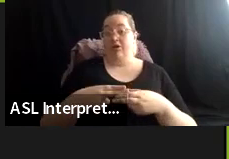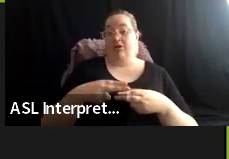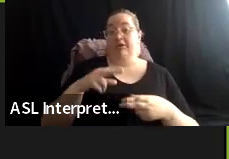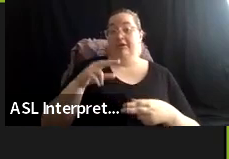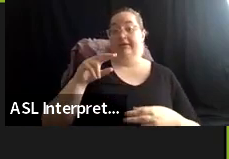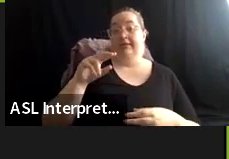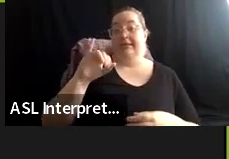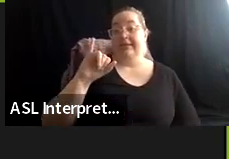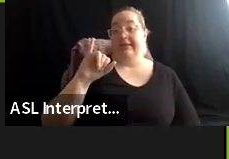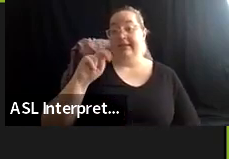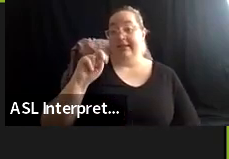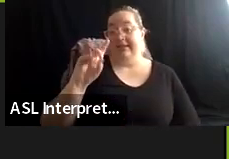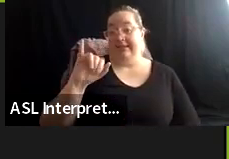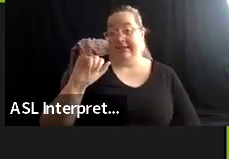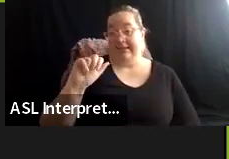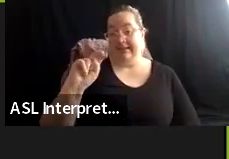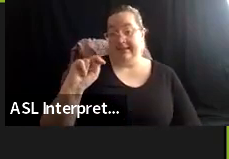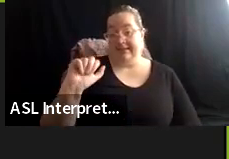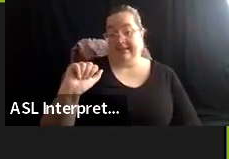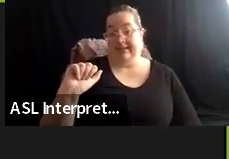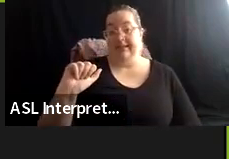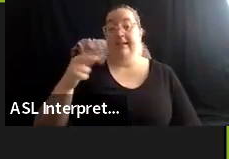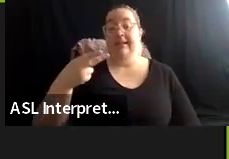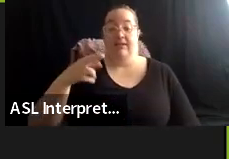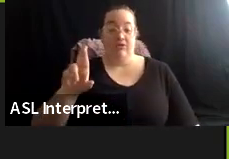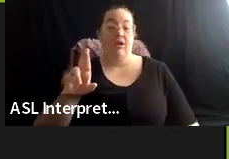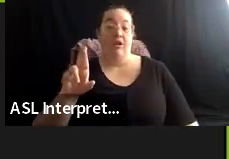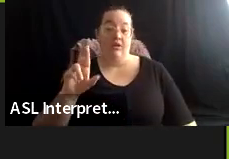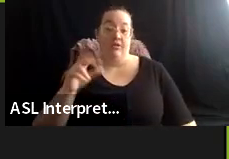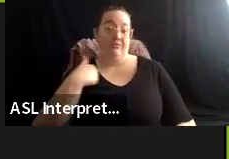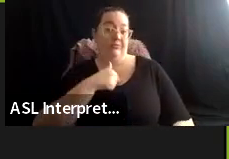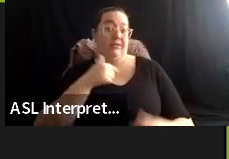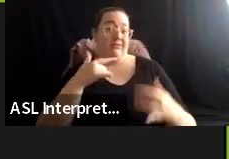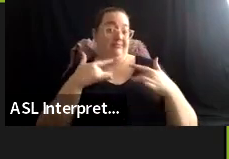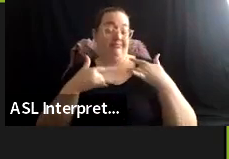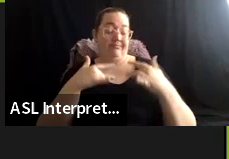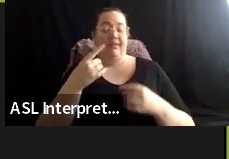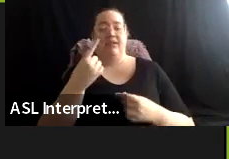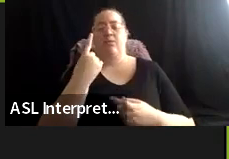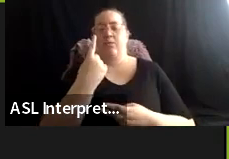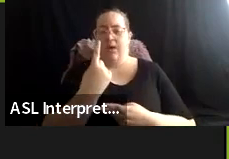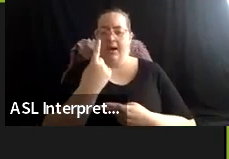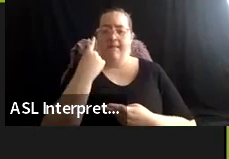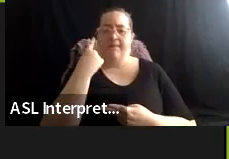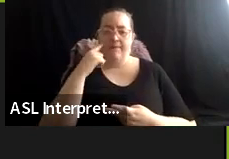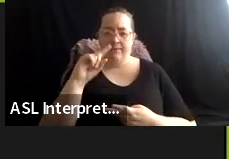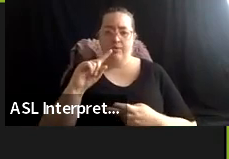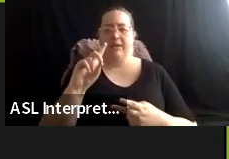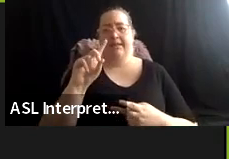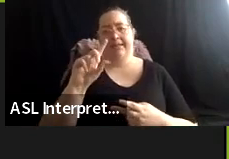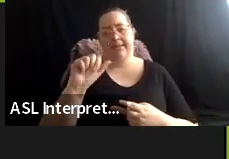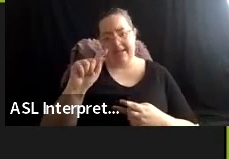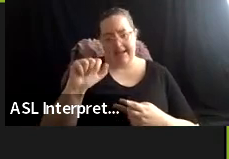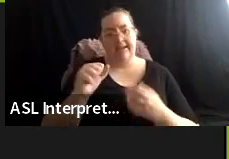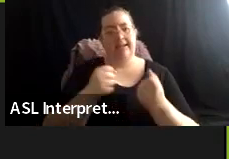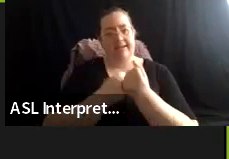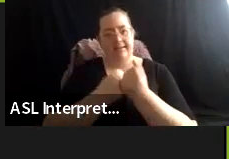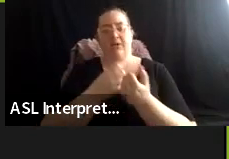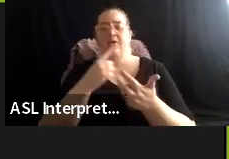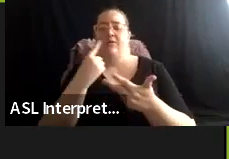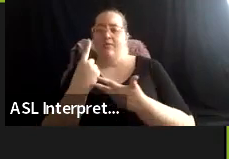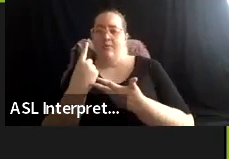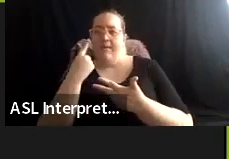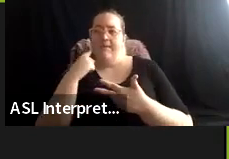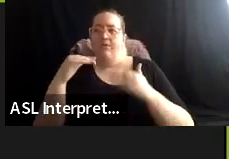uh, to support data and platforms work, one for food justice, and then also one that has to do with, uh, writing, critical writing